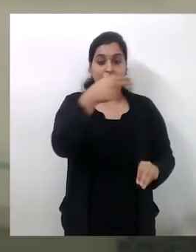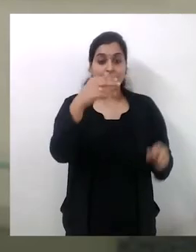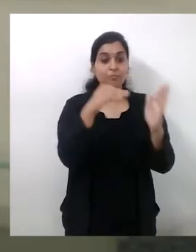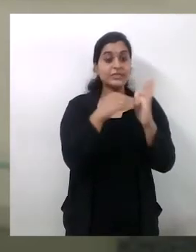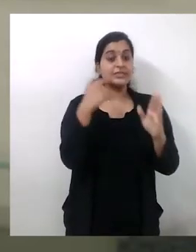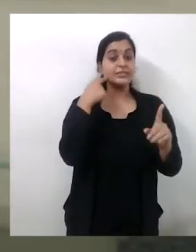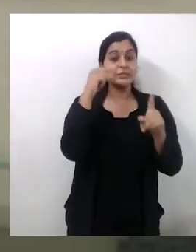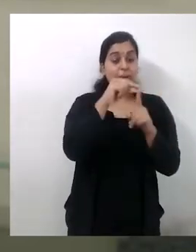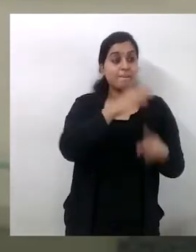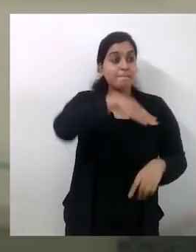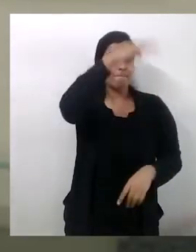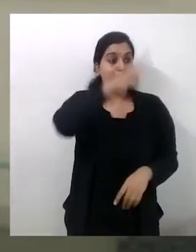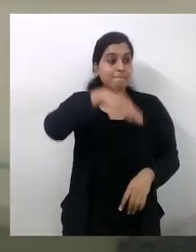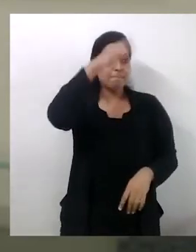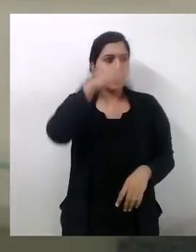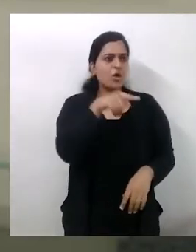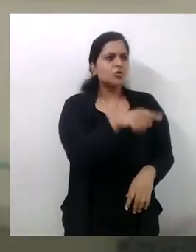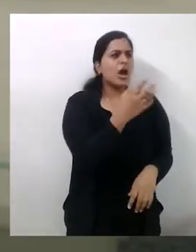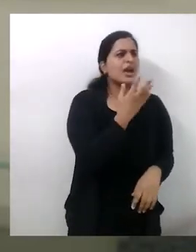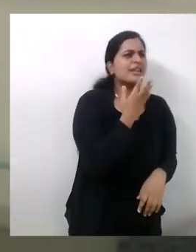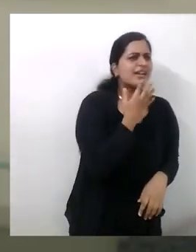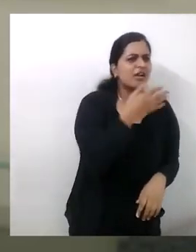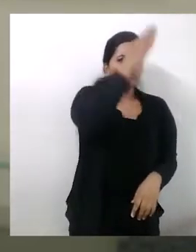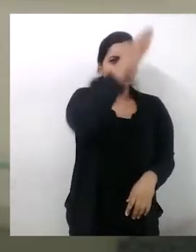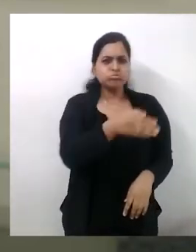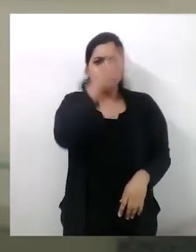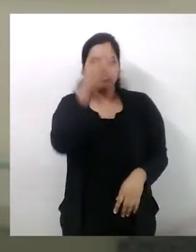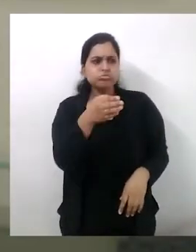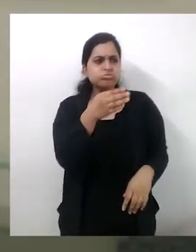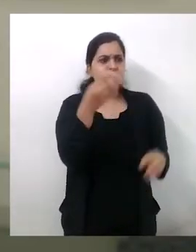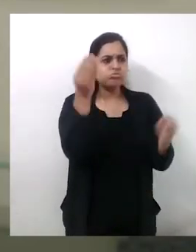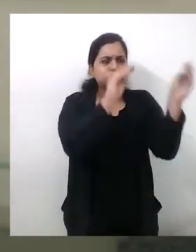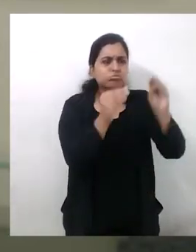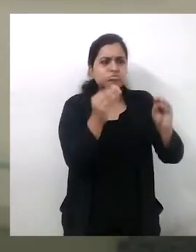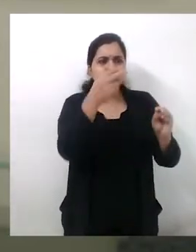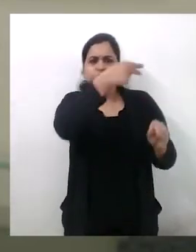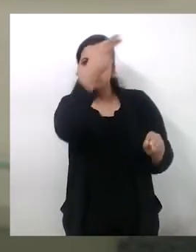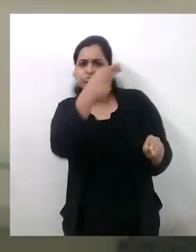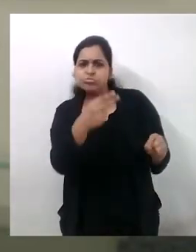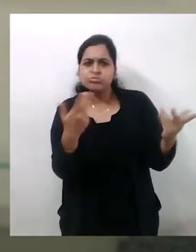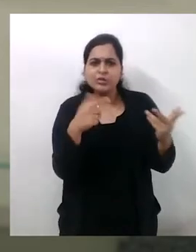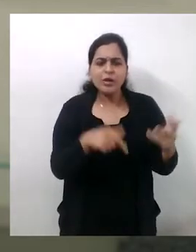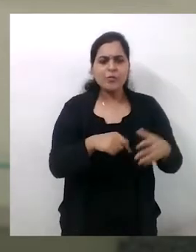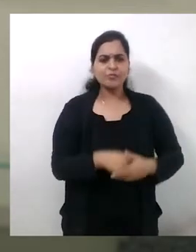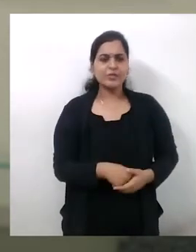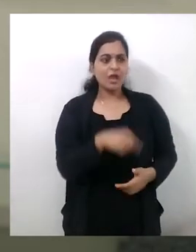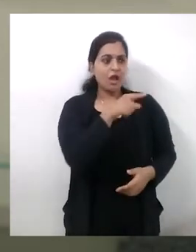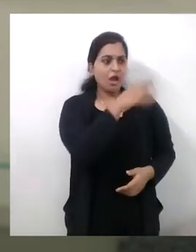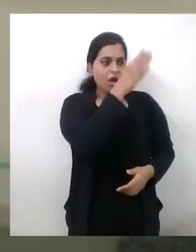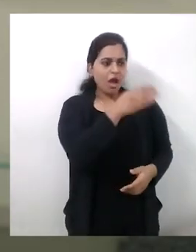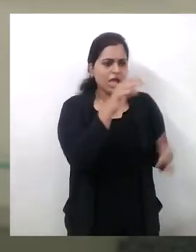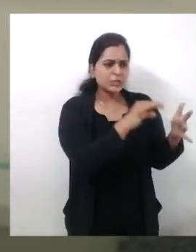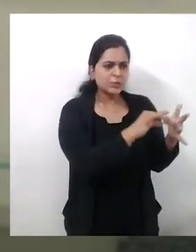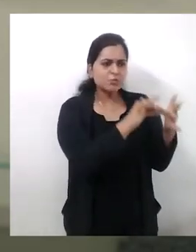paintings, he began to explore the tension between the colour field and figuration, all elements that are very distinct